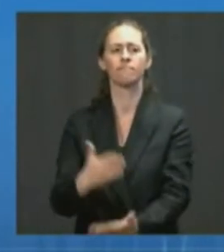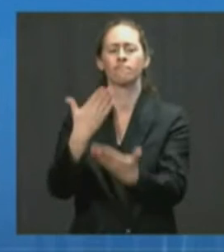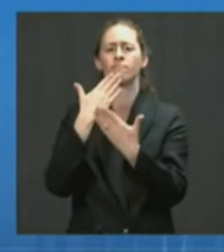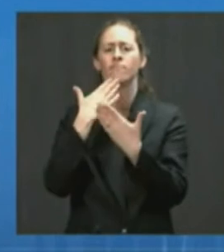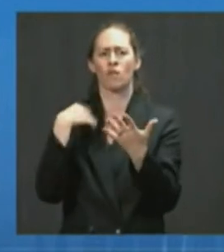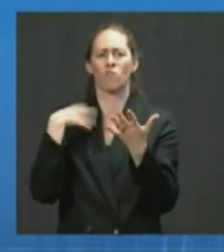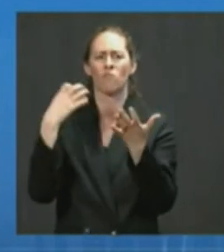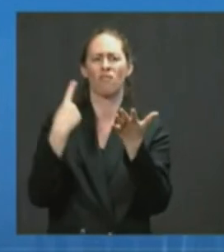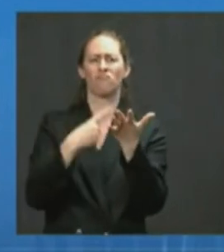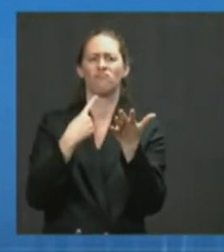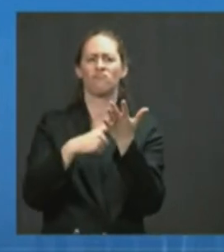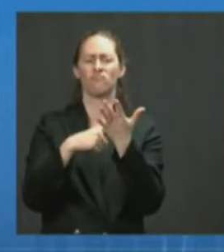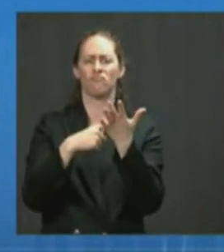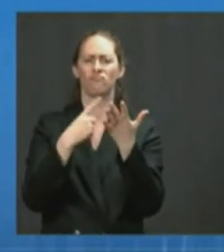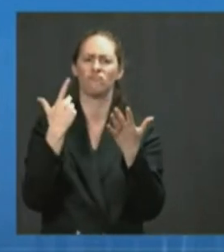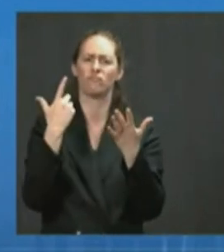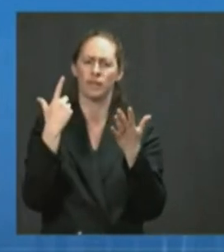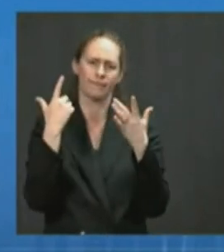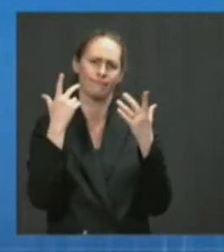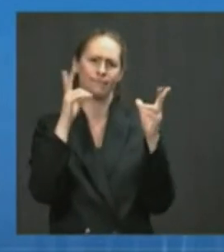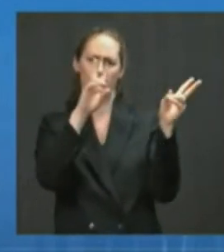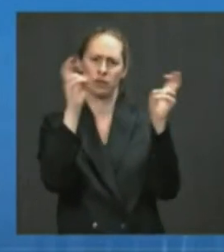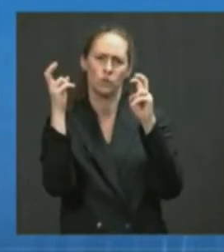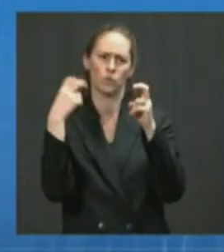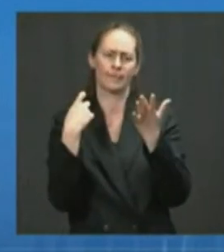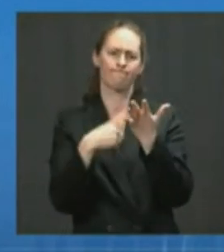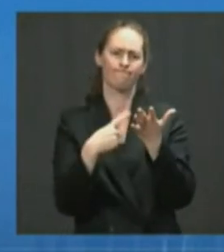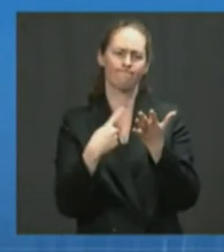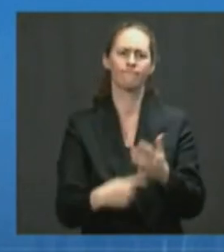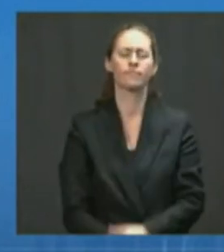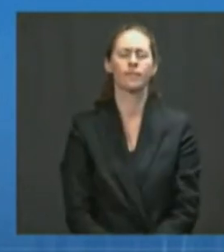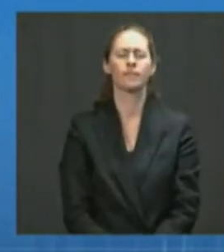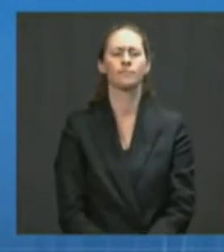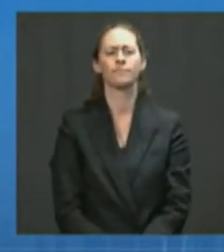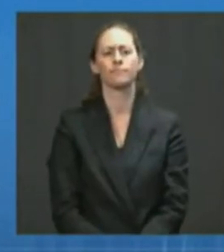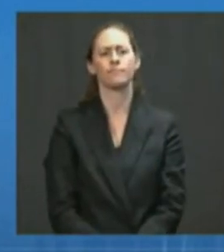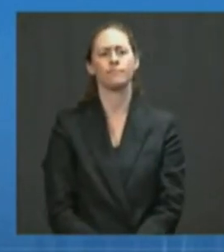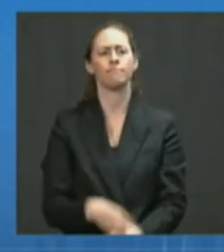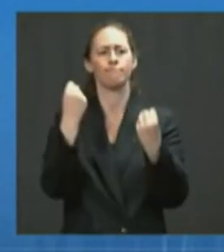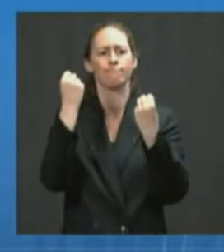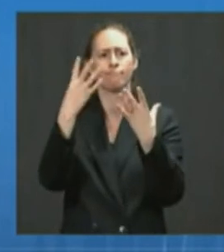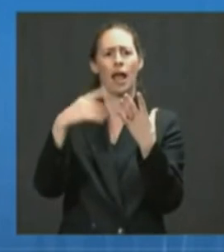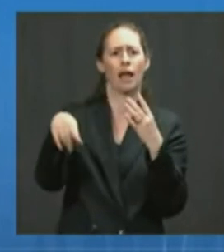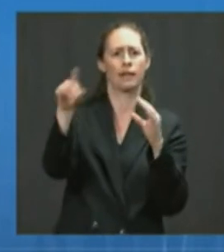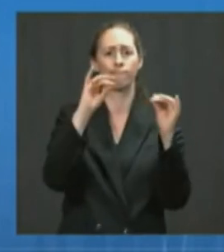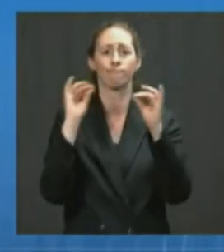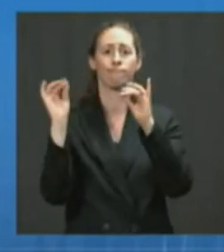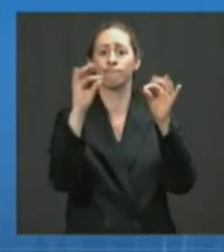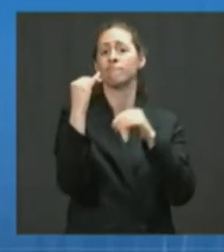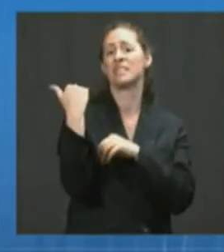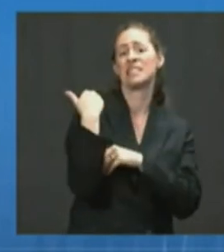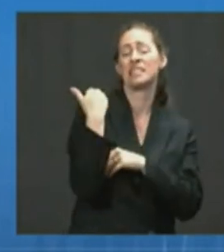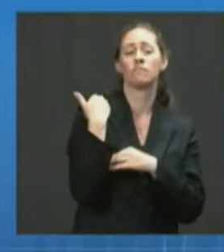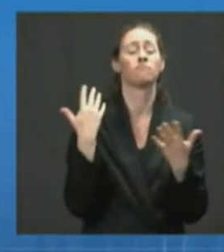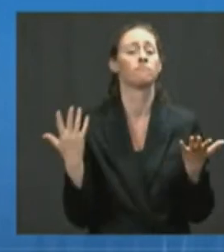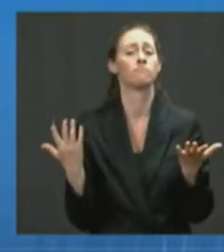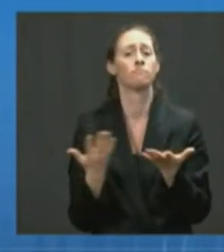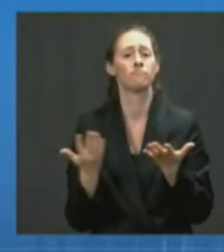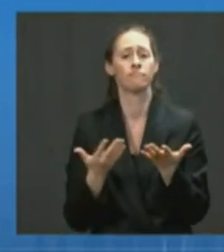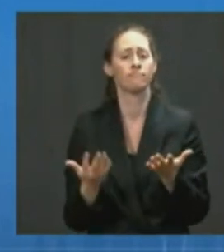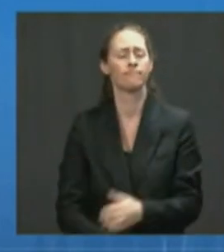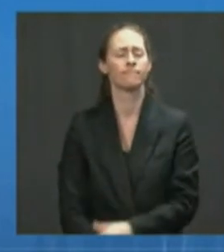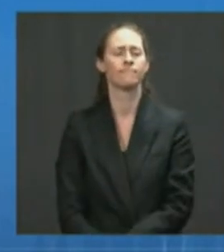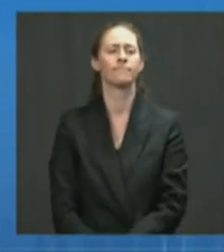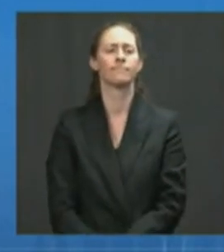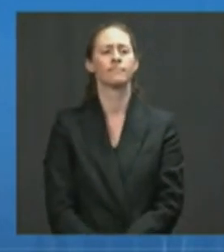minutes is the phenomenon that many have been speaking about lately, and that is the occurrence of infection